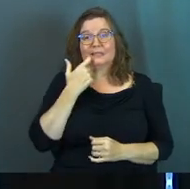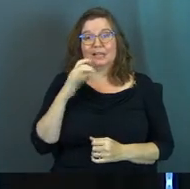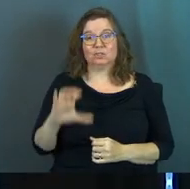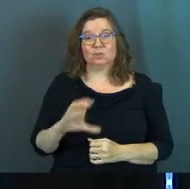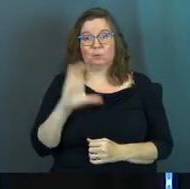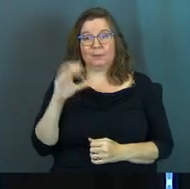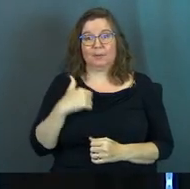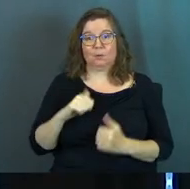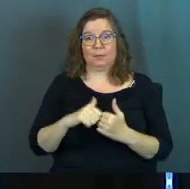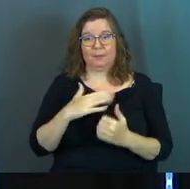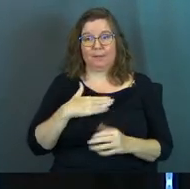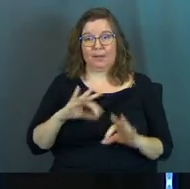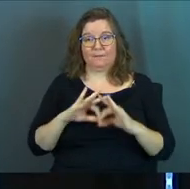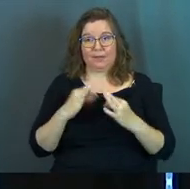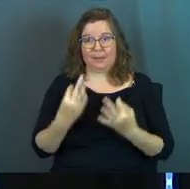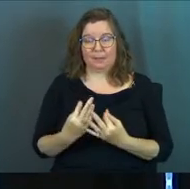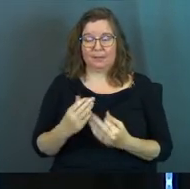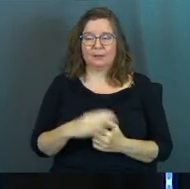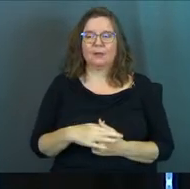Christmas I was with my family